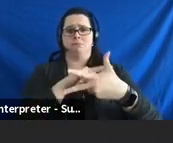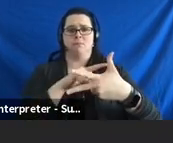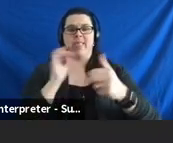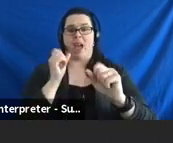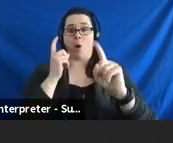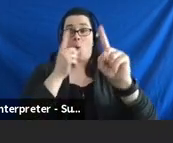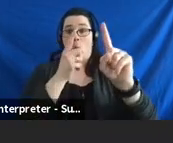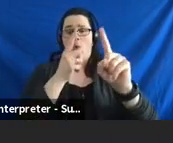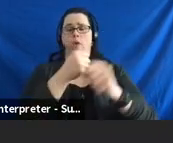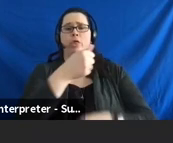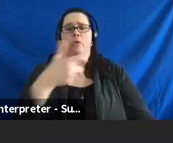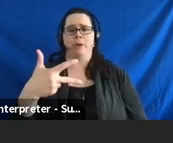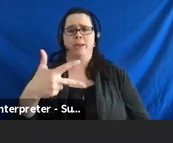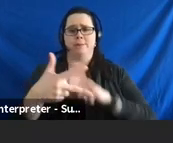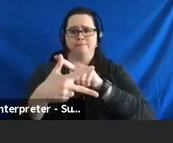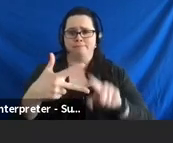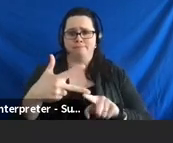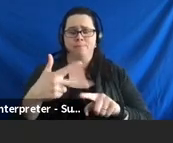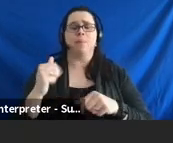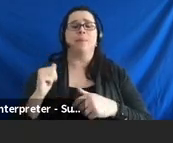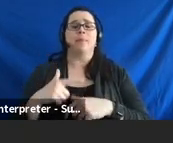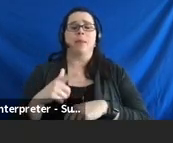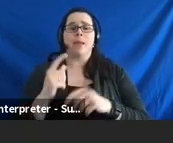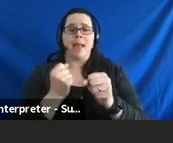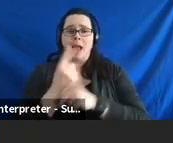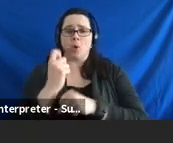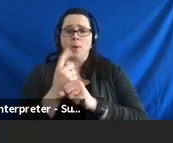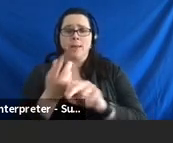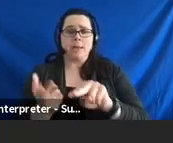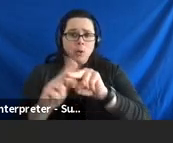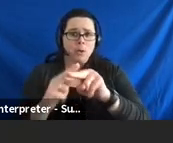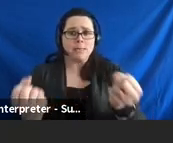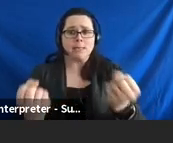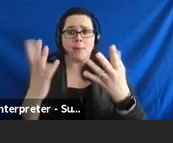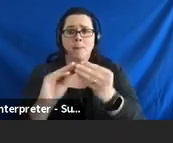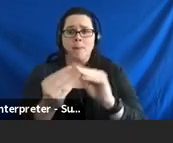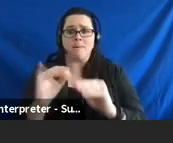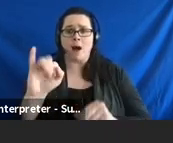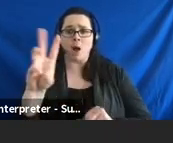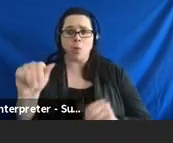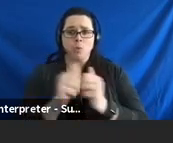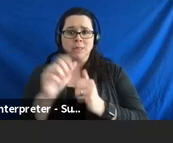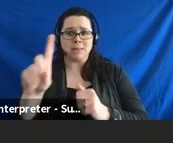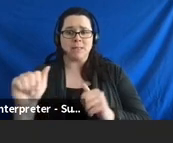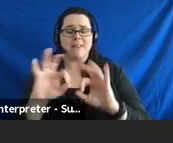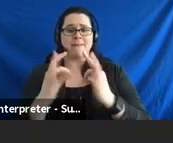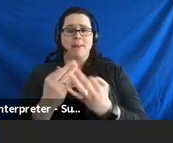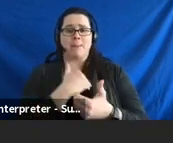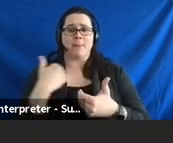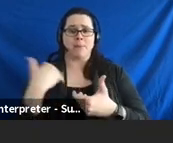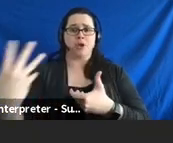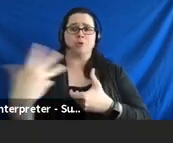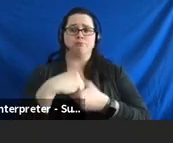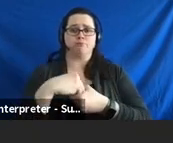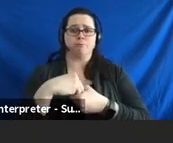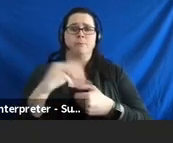the school. The first one is to annually increase the number of Iowans with disabilities and family members who engage